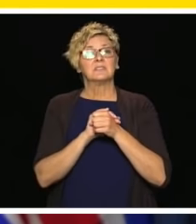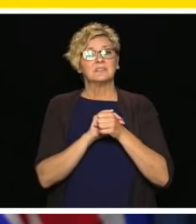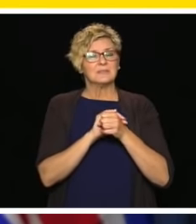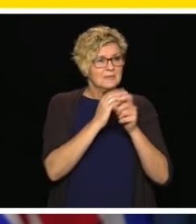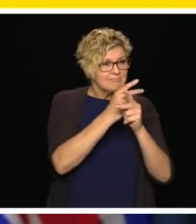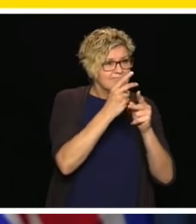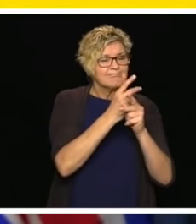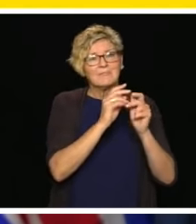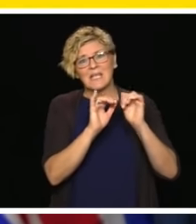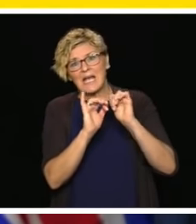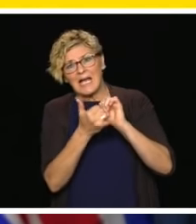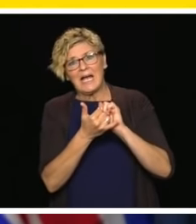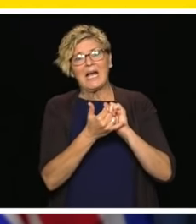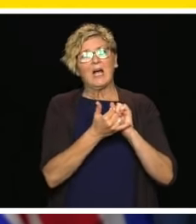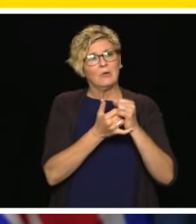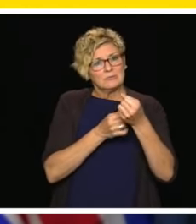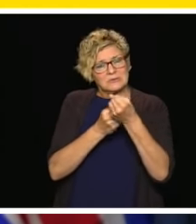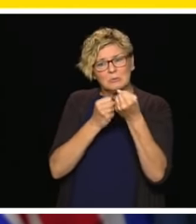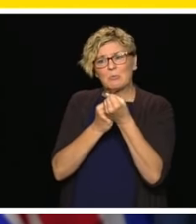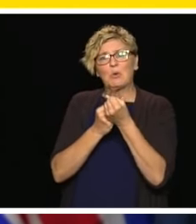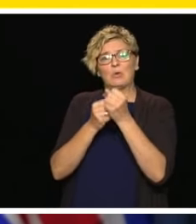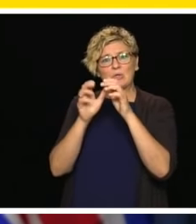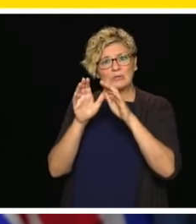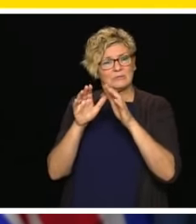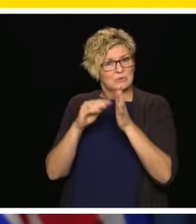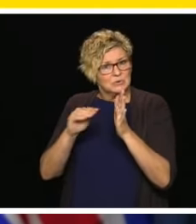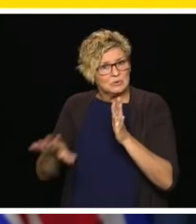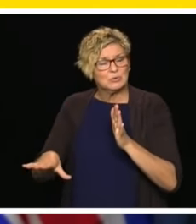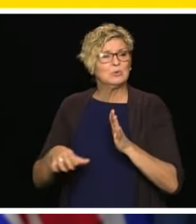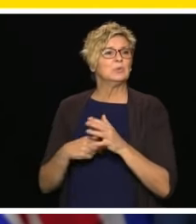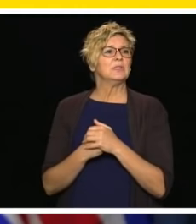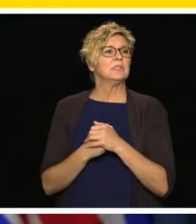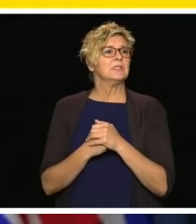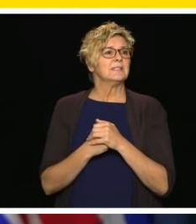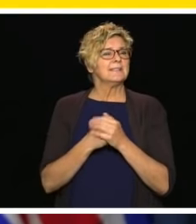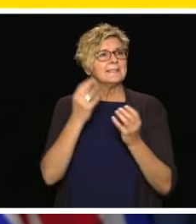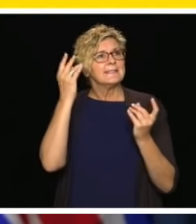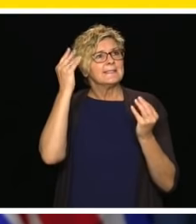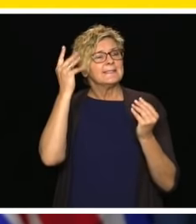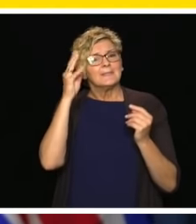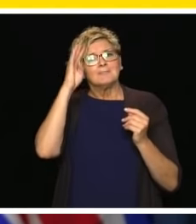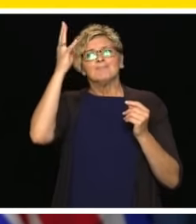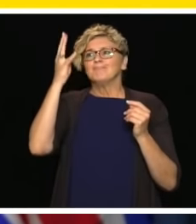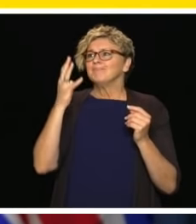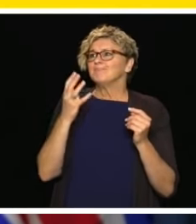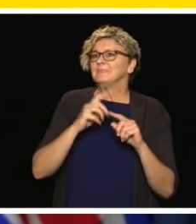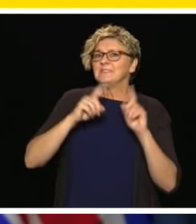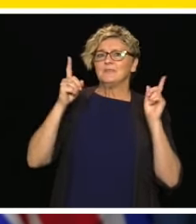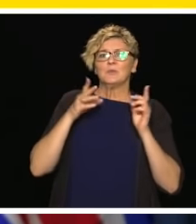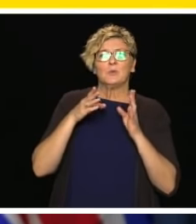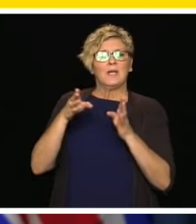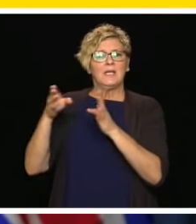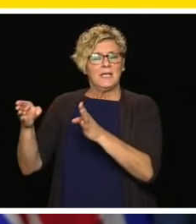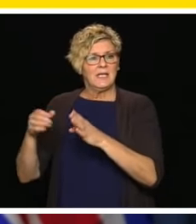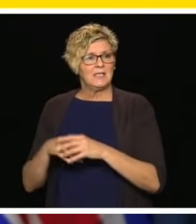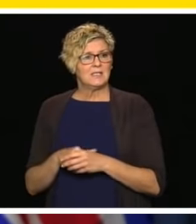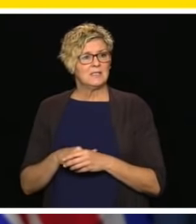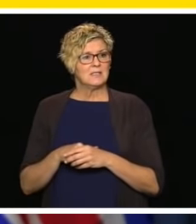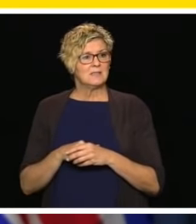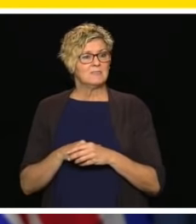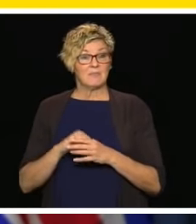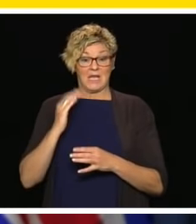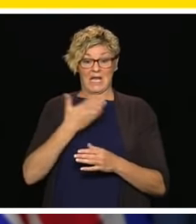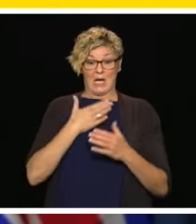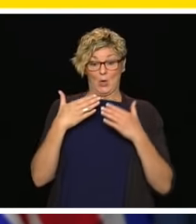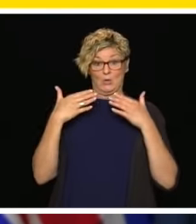acknowledging the resiliency and the tough times. And our ministry has put out resources that have been very focused on